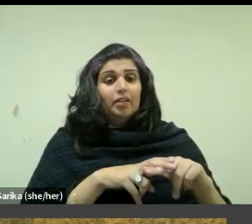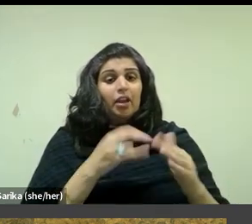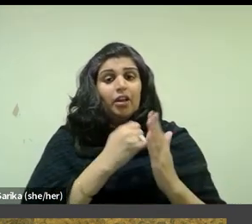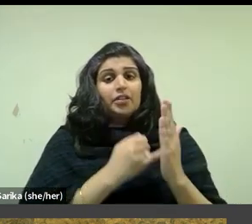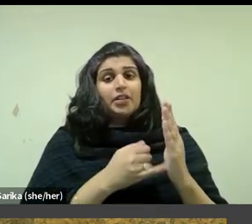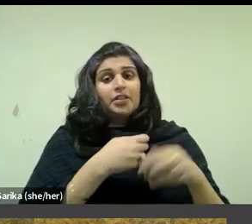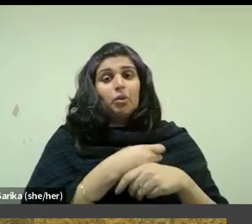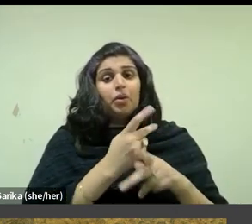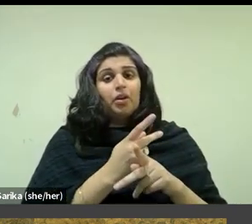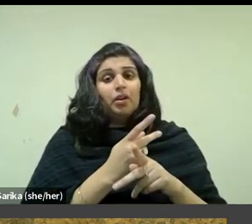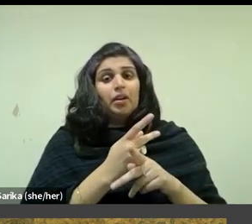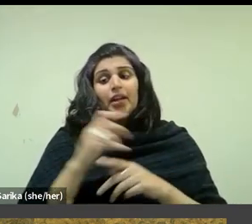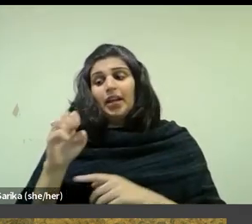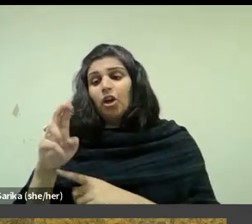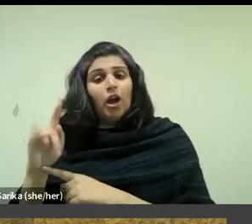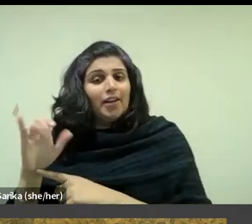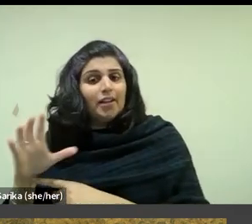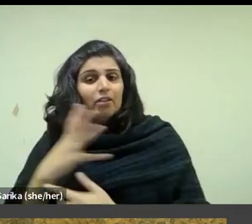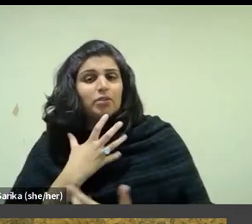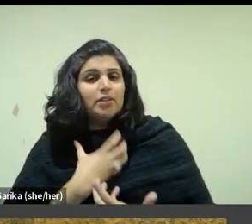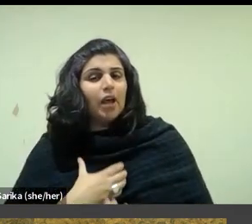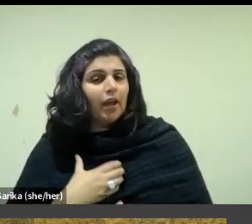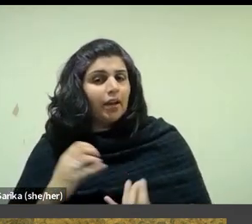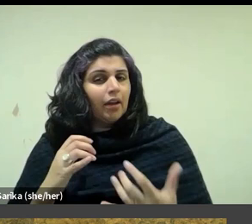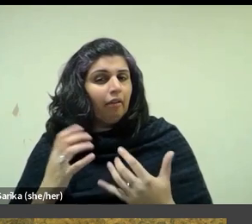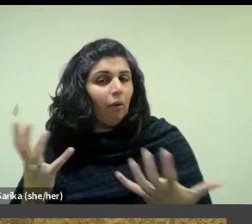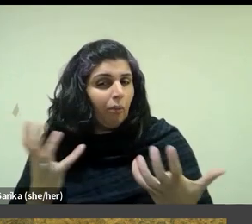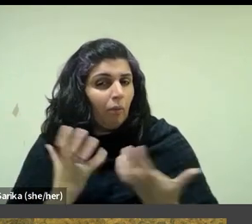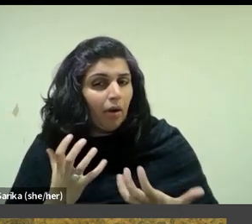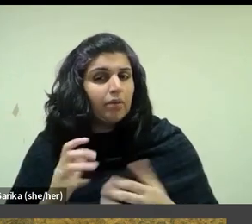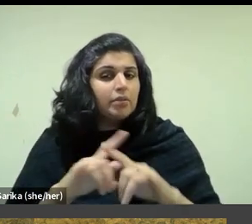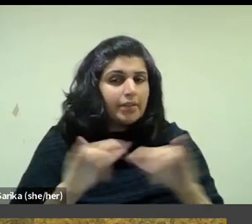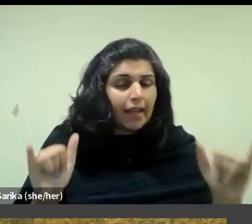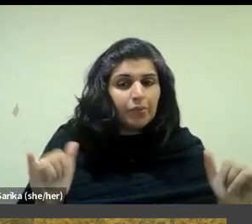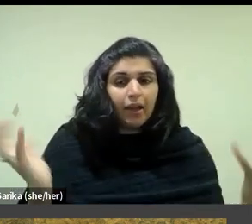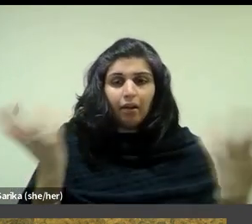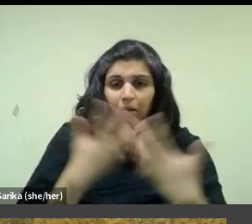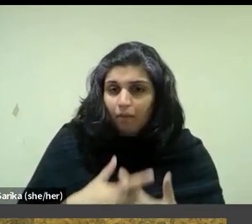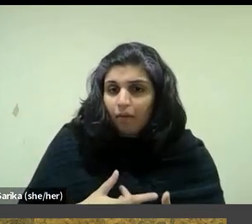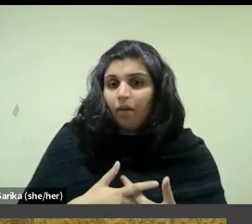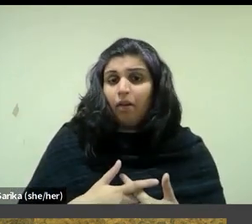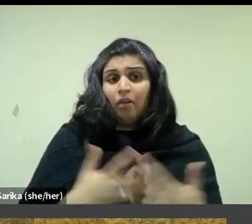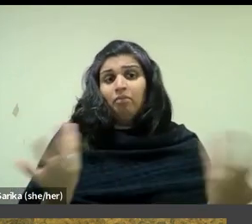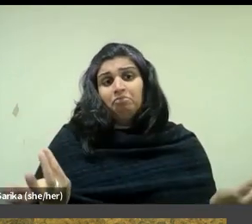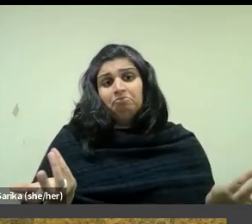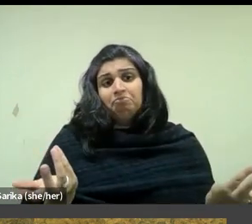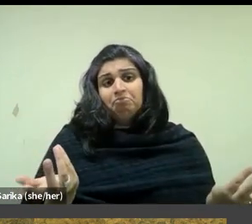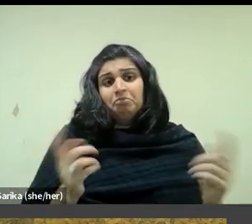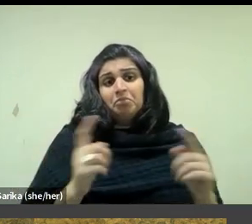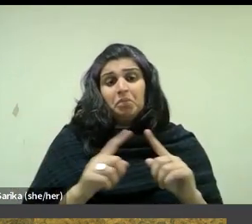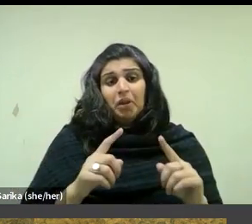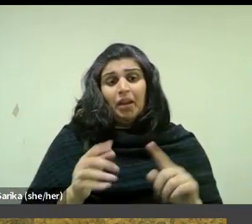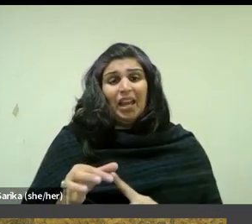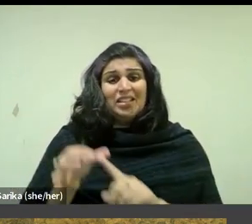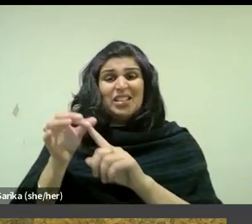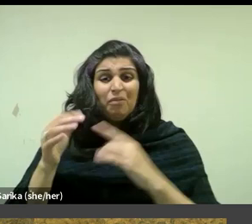and erotic desire. Other than the nude figure, these are the only signs of the room's identity as a